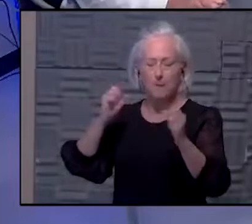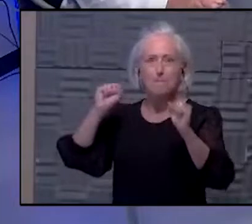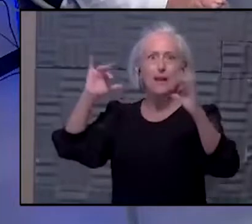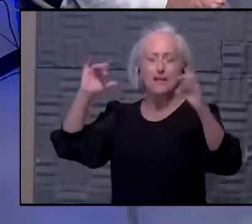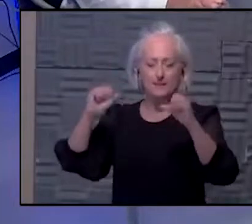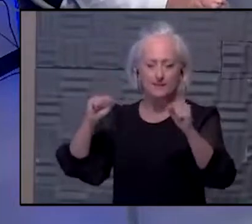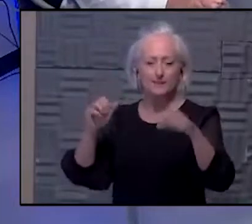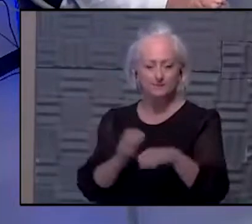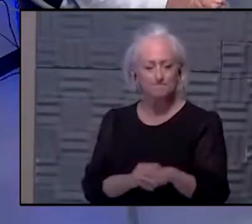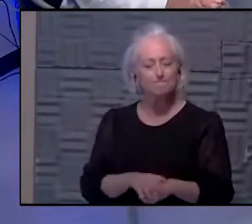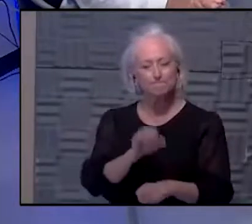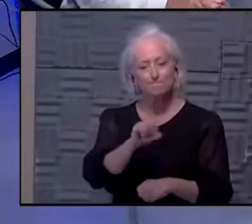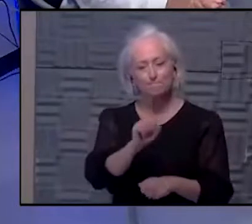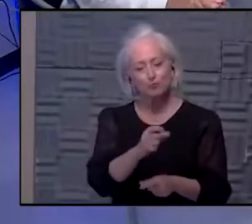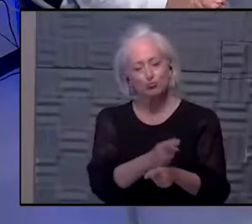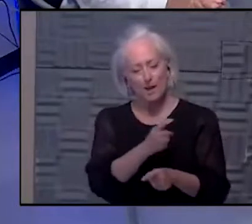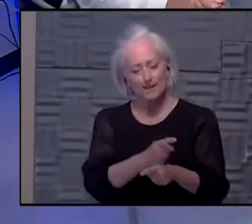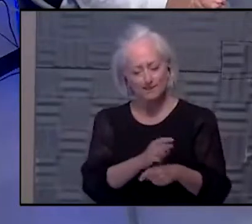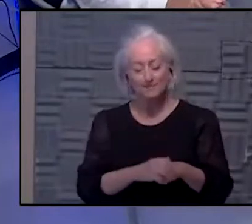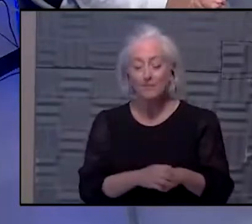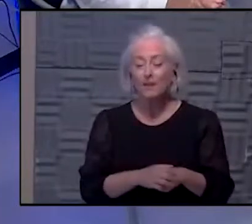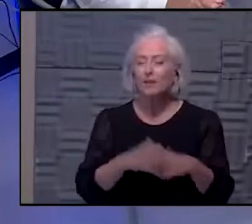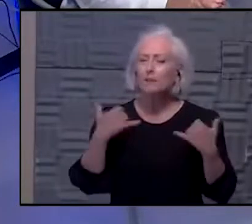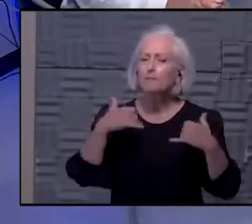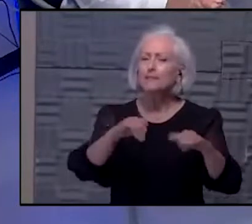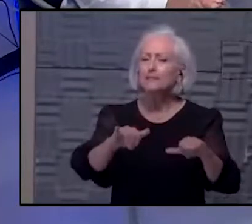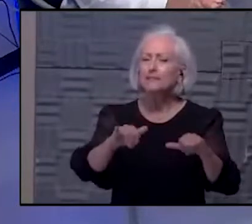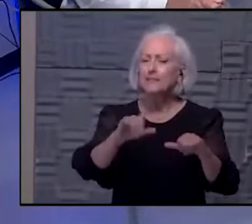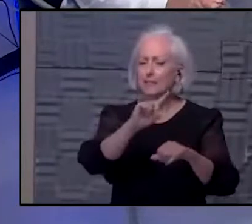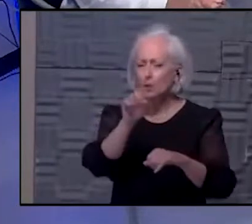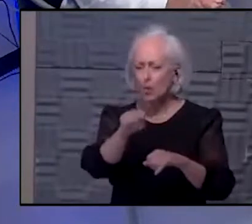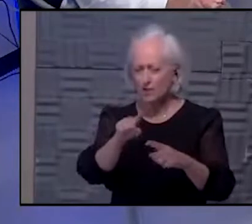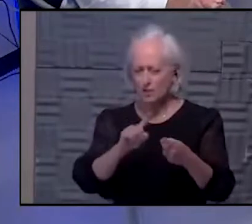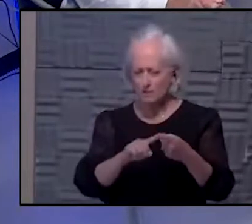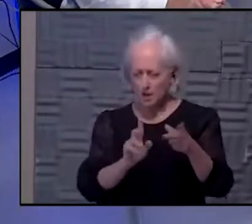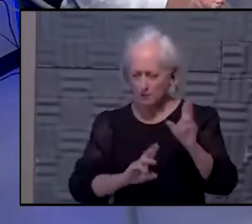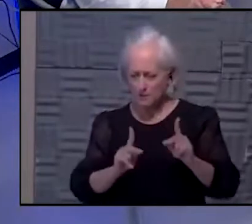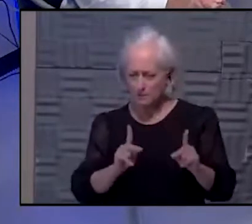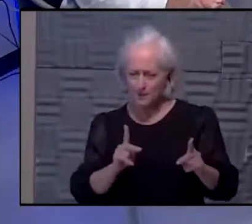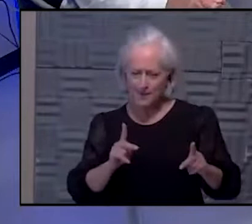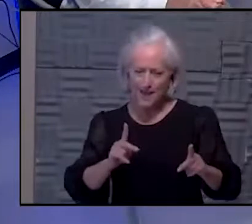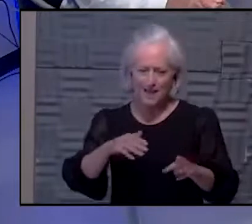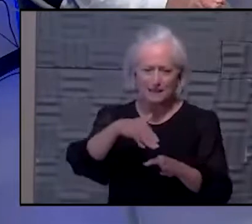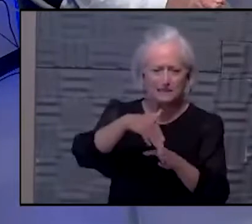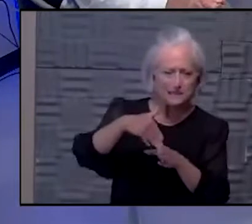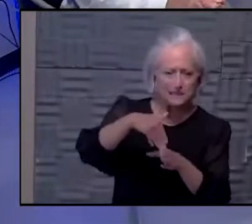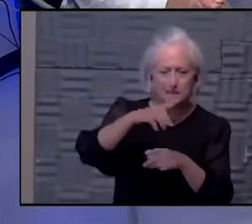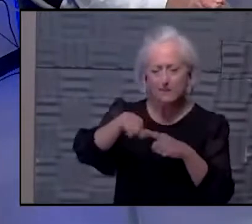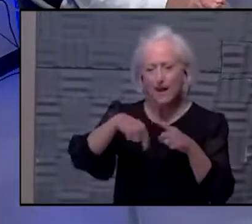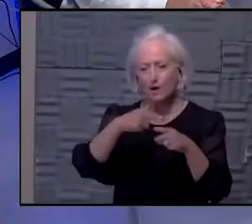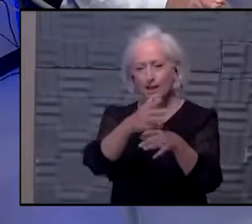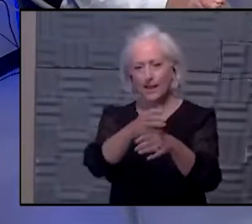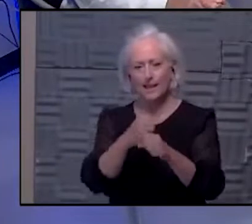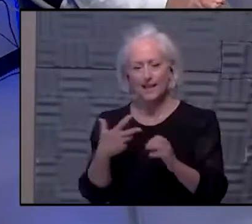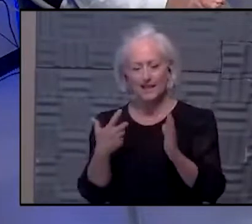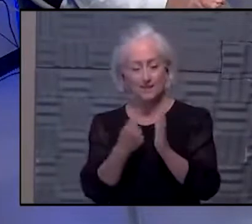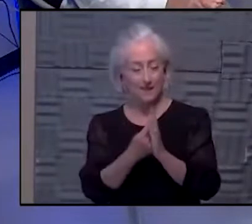is remarkable. But there's still this question of vaccine hesitation. I think we have some clips from an HHS campaign video from